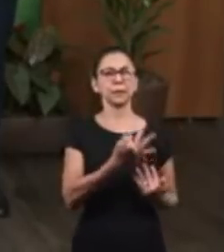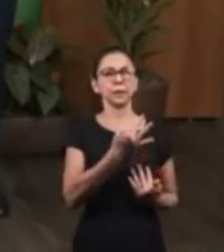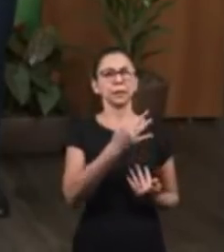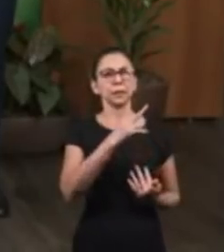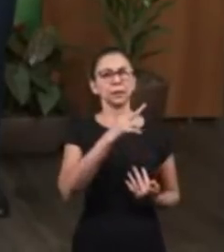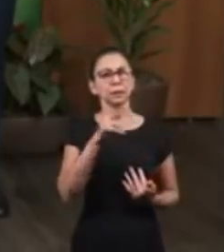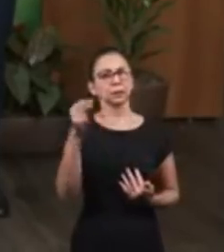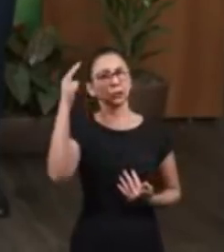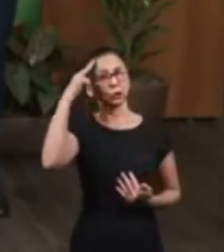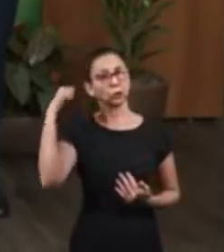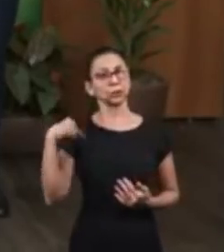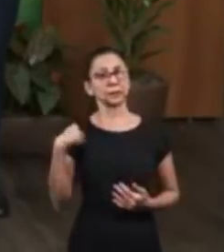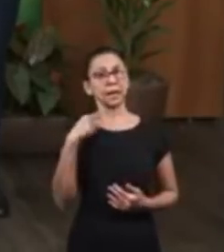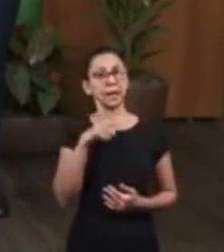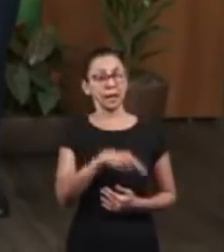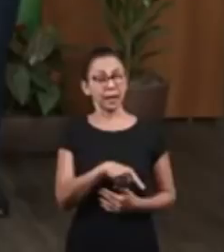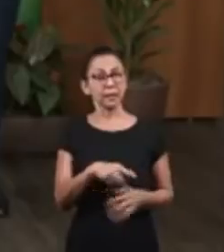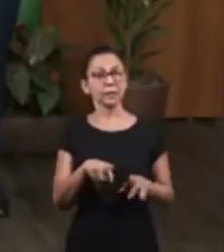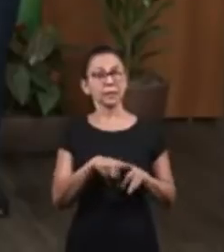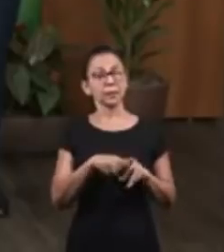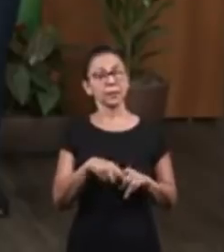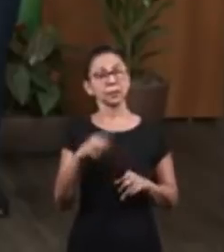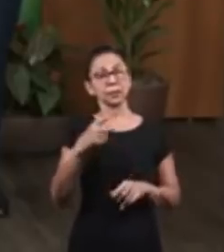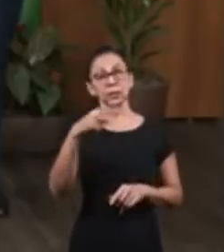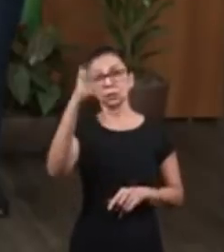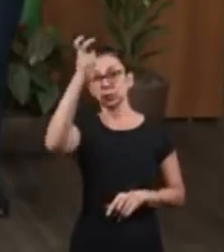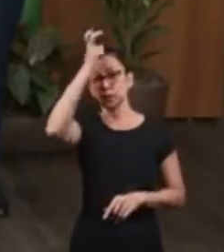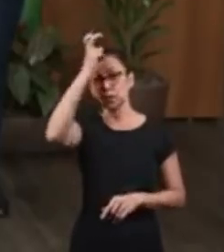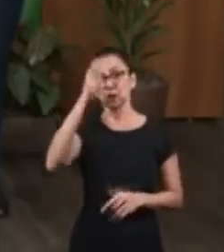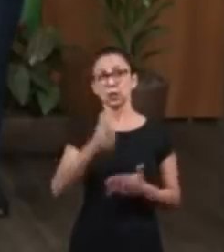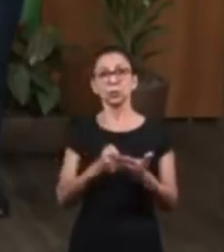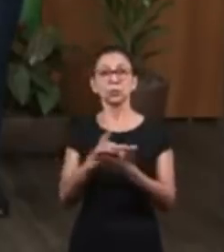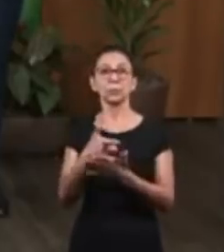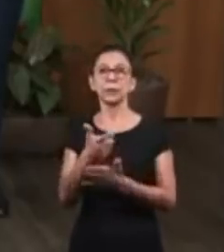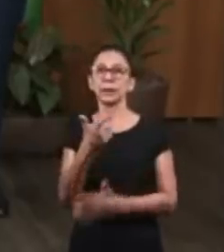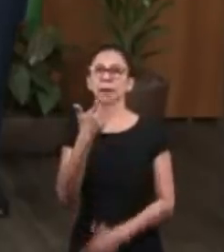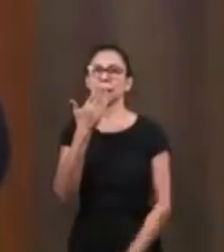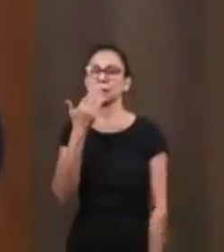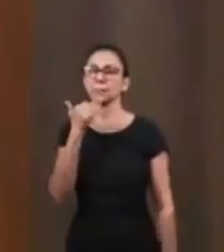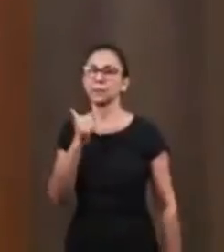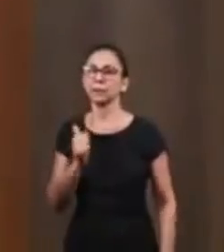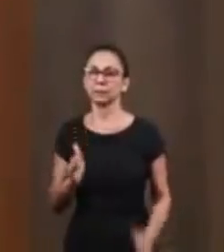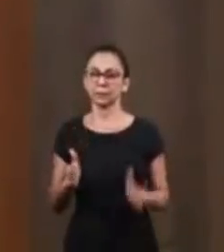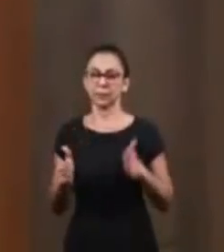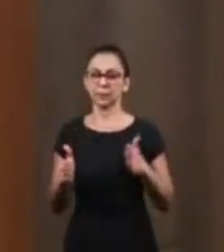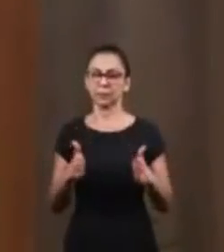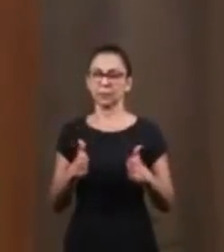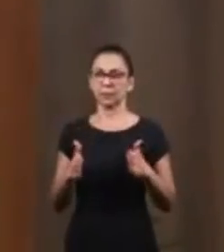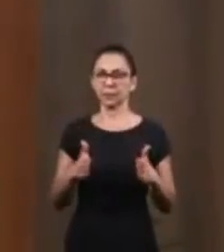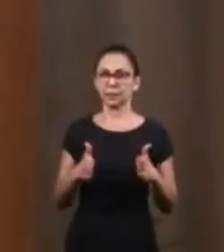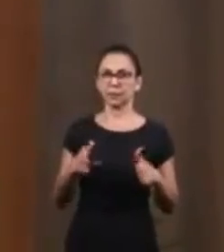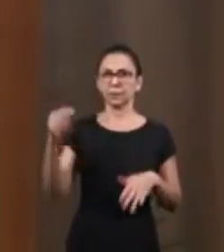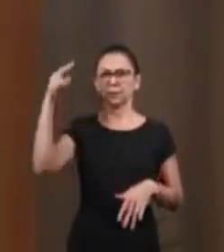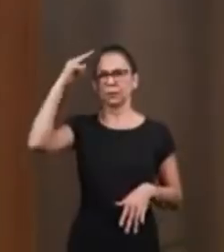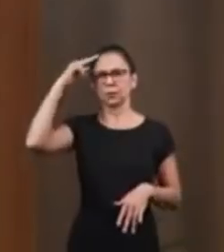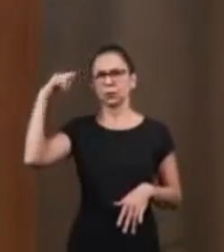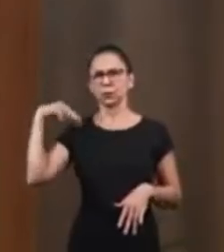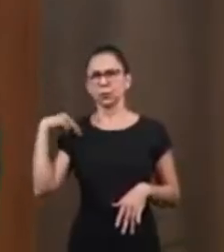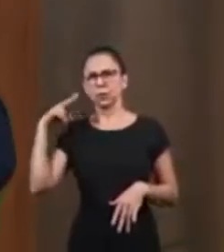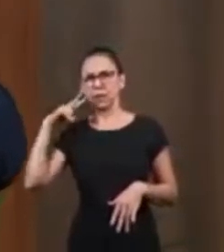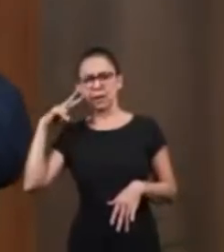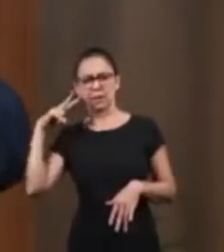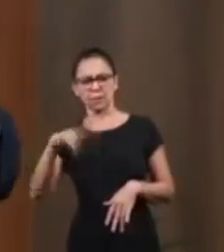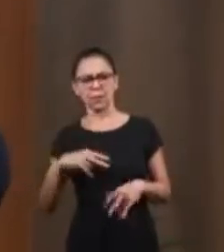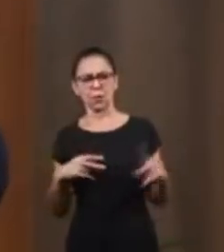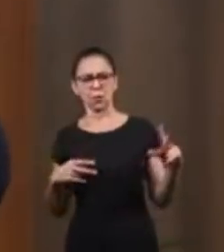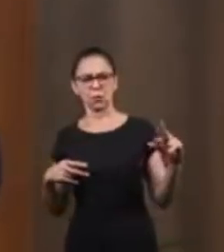they all lived, they also had to go to Egypt to buy their sustain. In that occasion, Joseph saw his